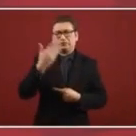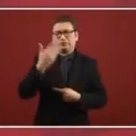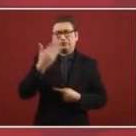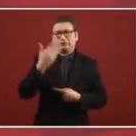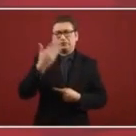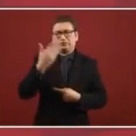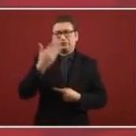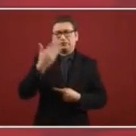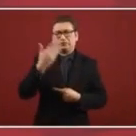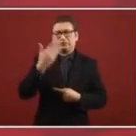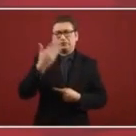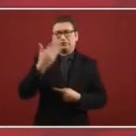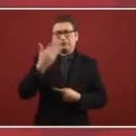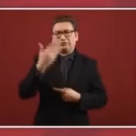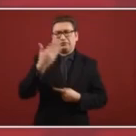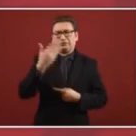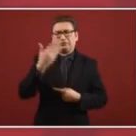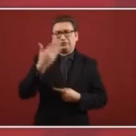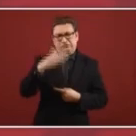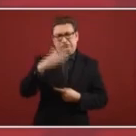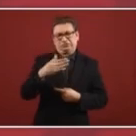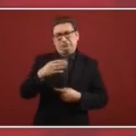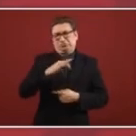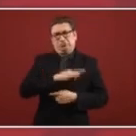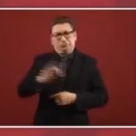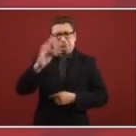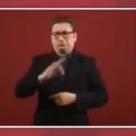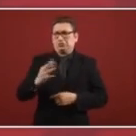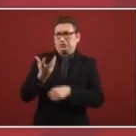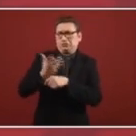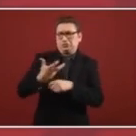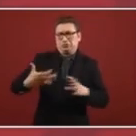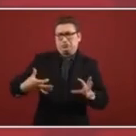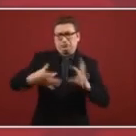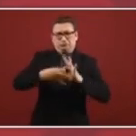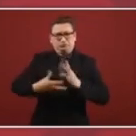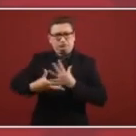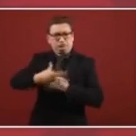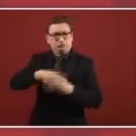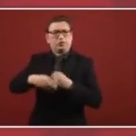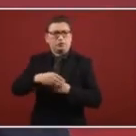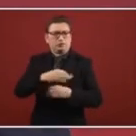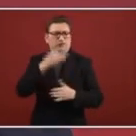I do believe that there is a need for cooperation however